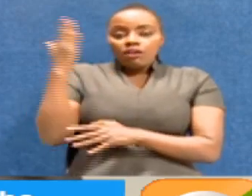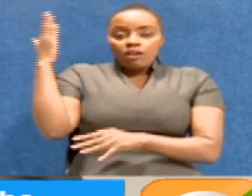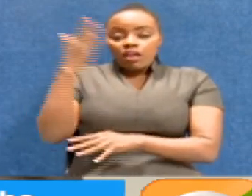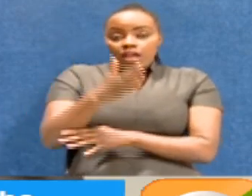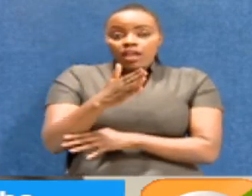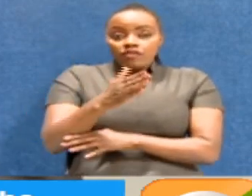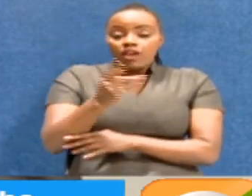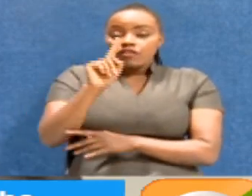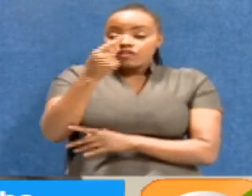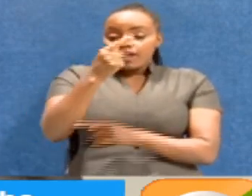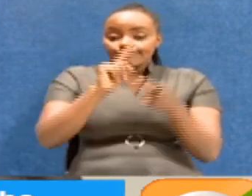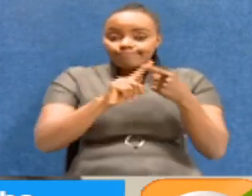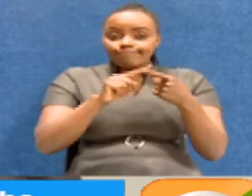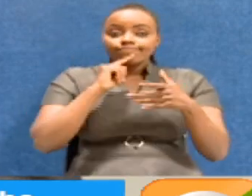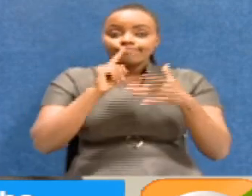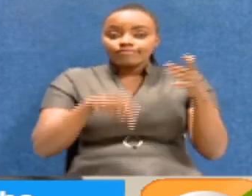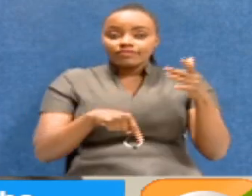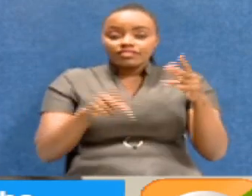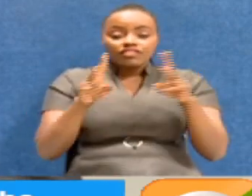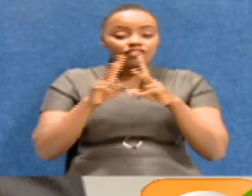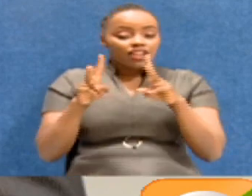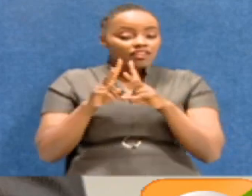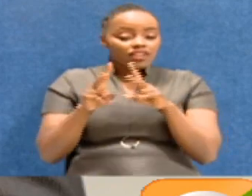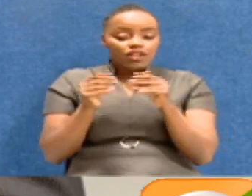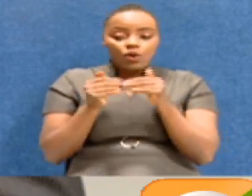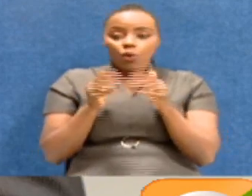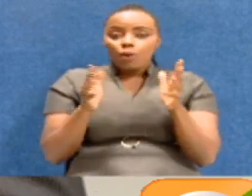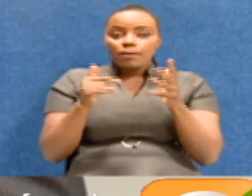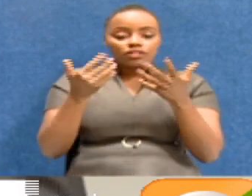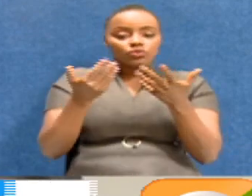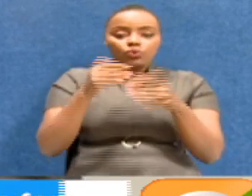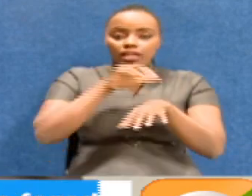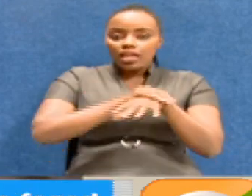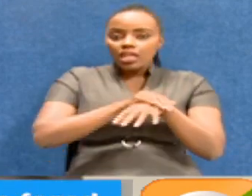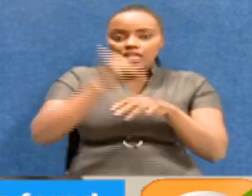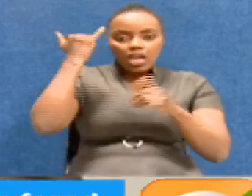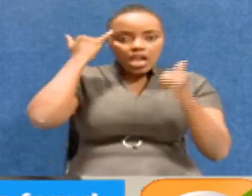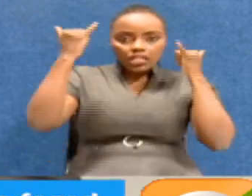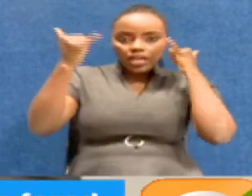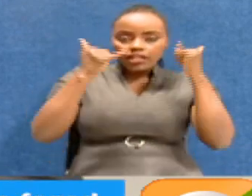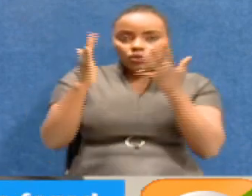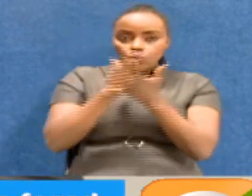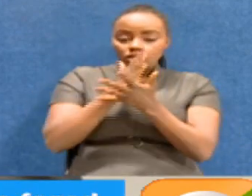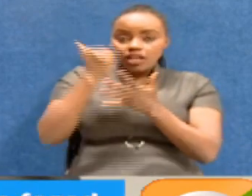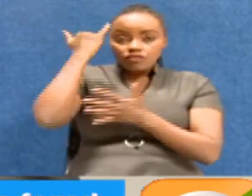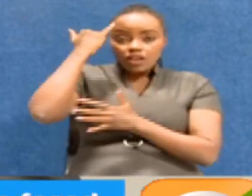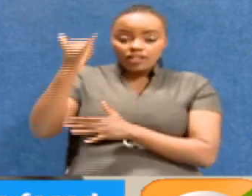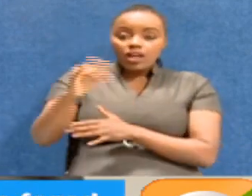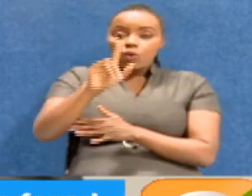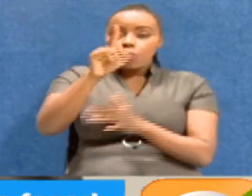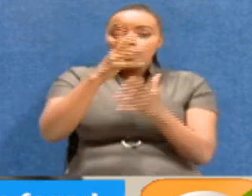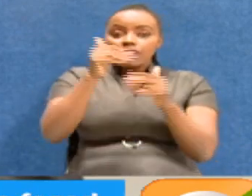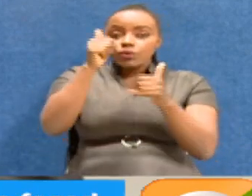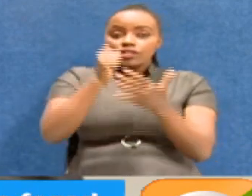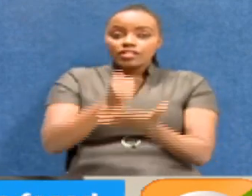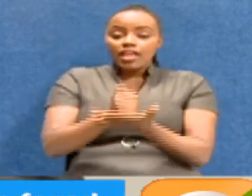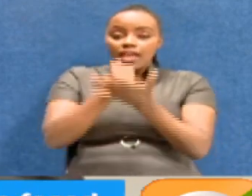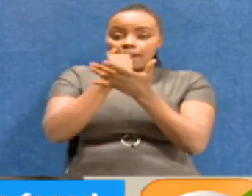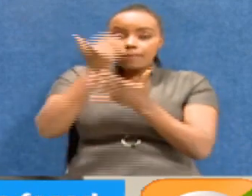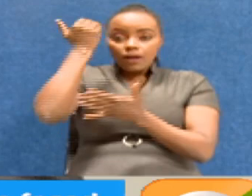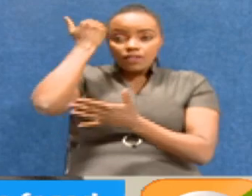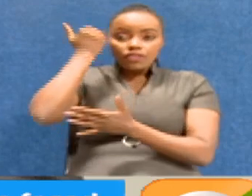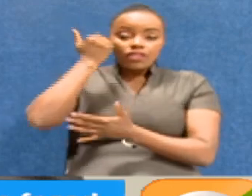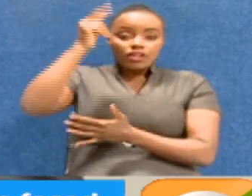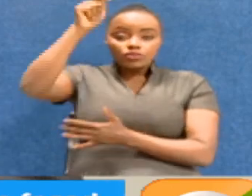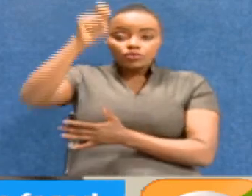The first thing I would say is that he was very open to receiving ideas. I think one of the things he really helped in the judiciary